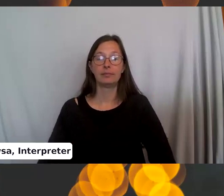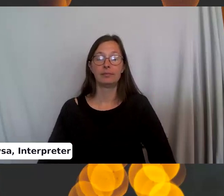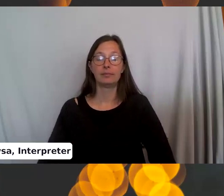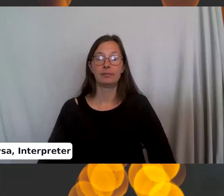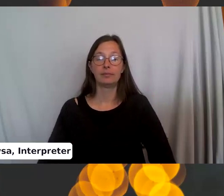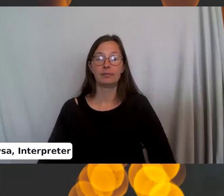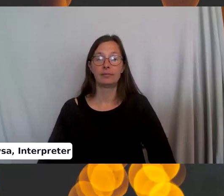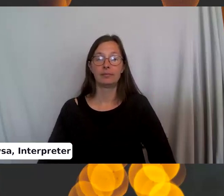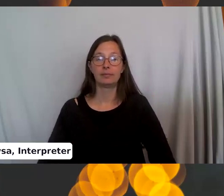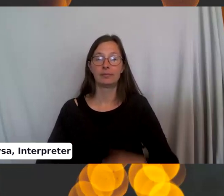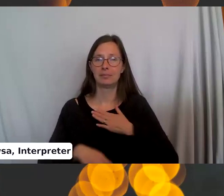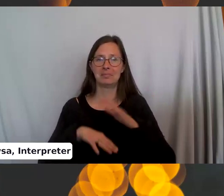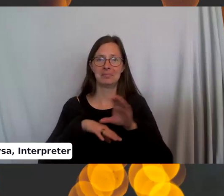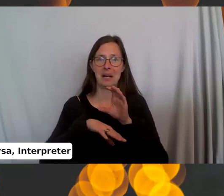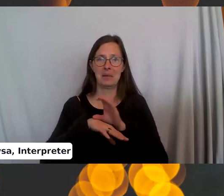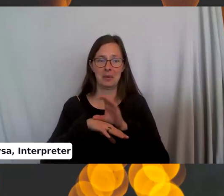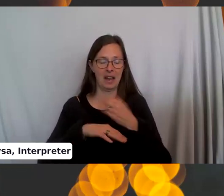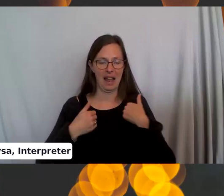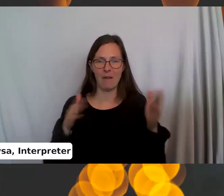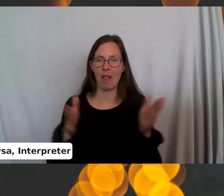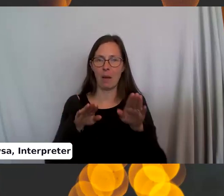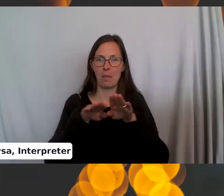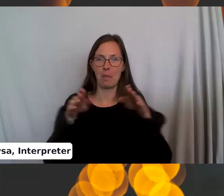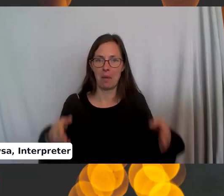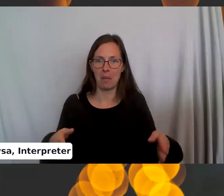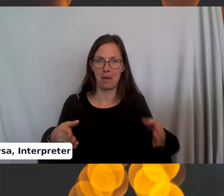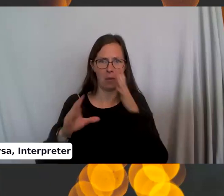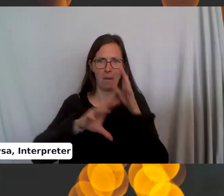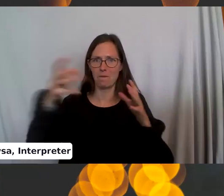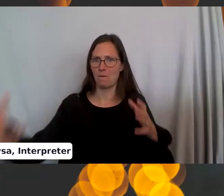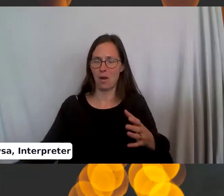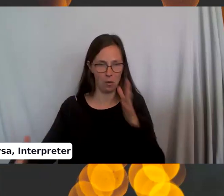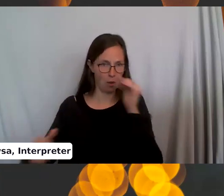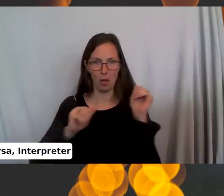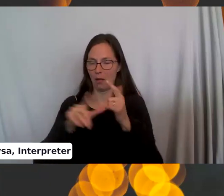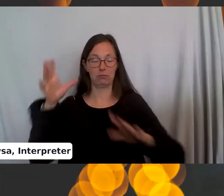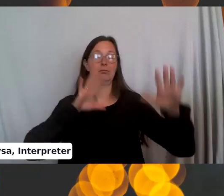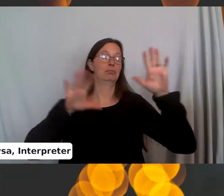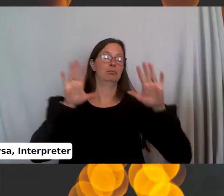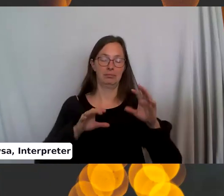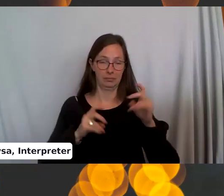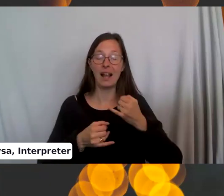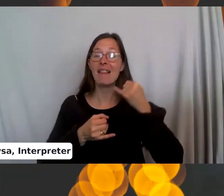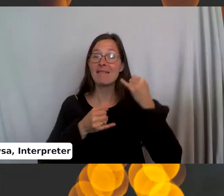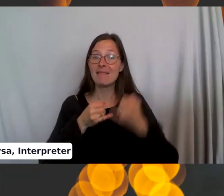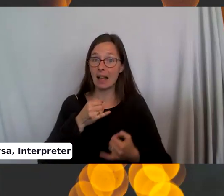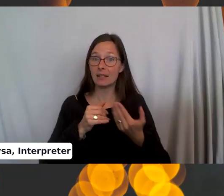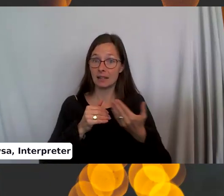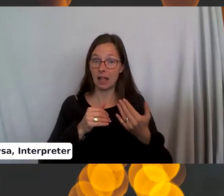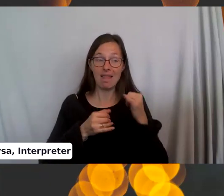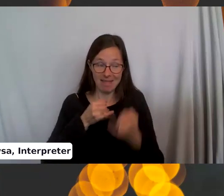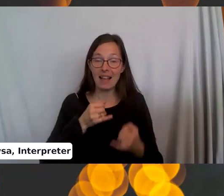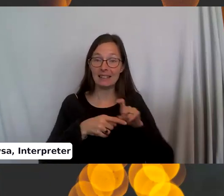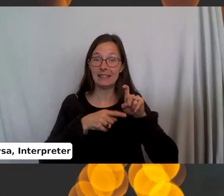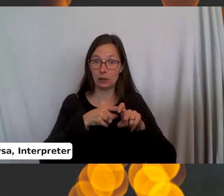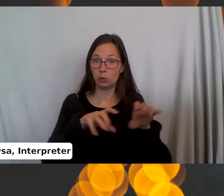My computer is so going to fall off its little platform and we're all going to get seasick. Okay. The last stitch, you just do the same thing. Just be careful